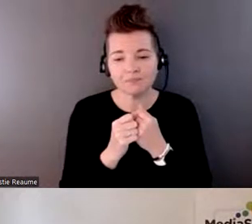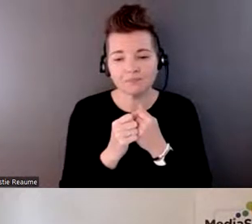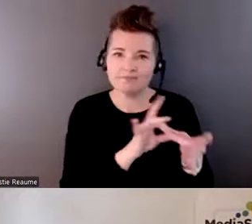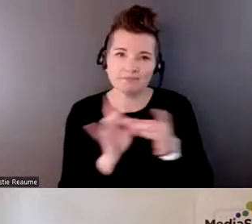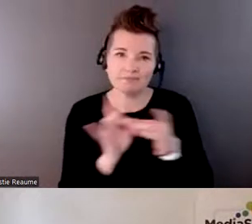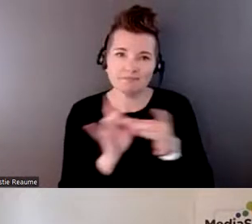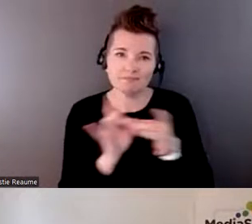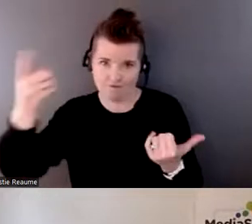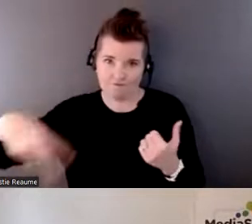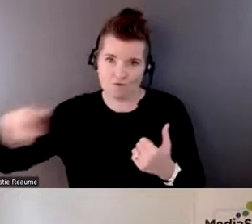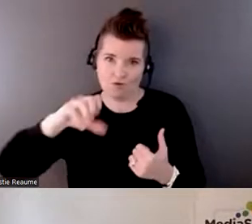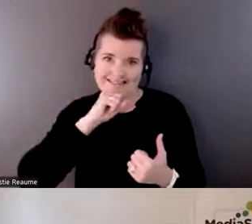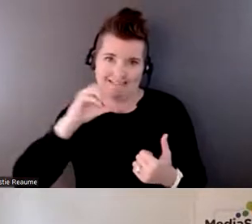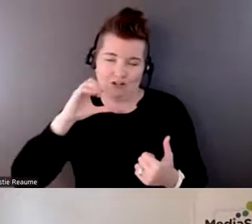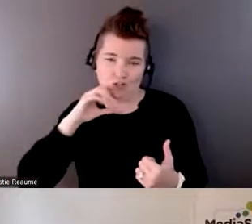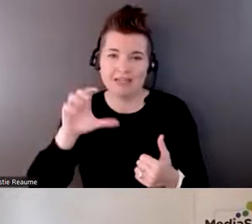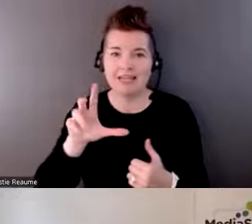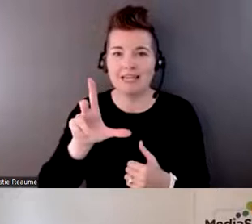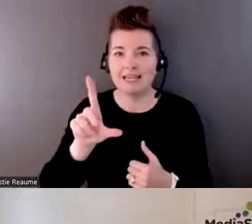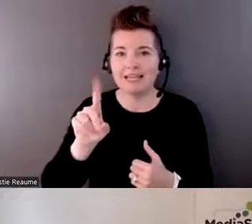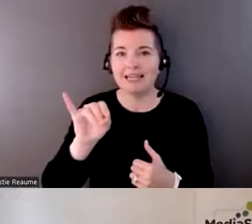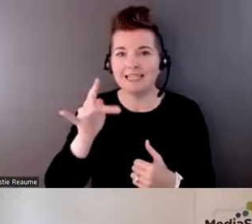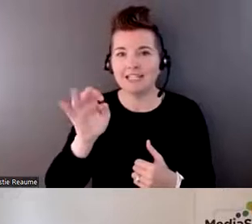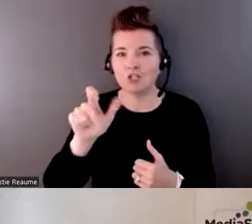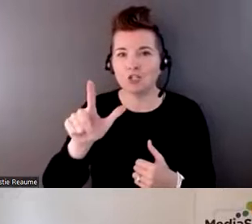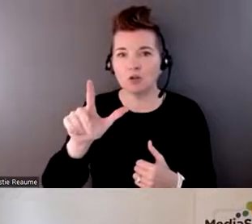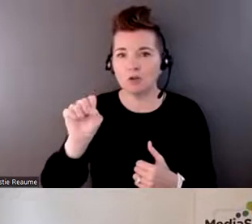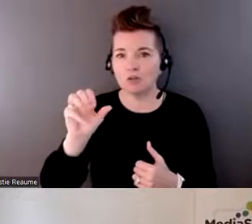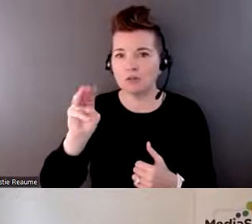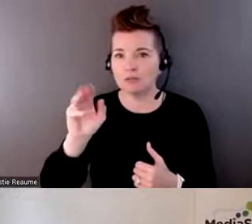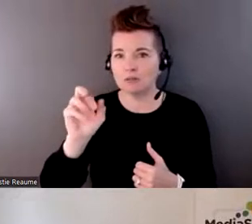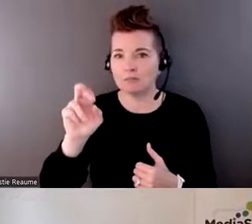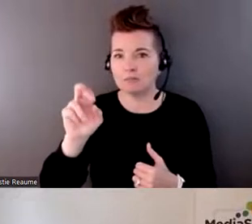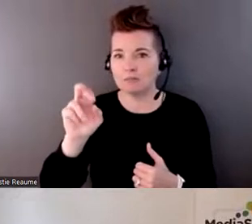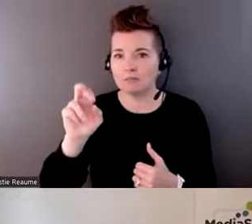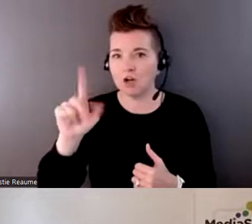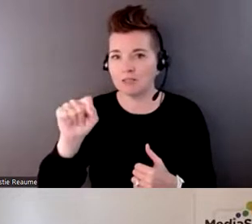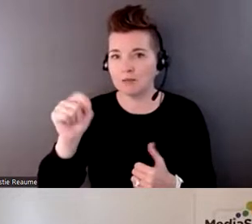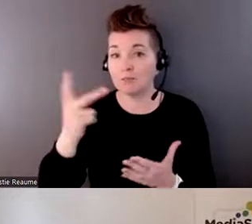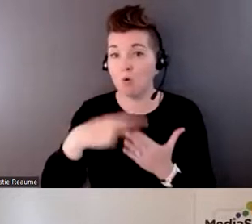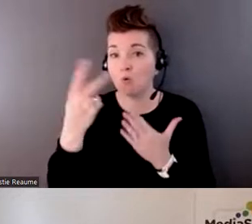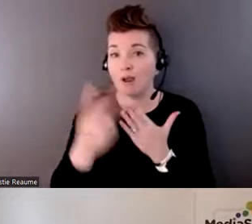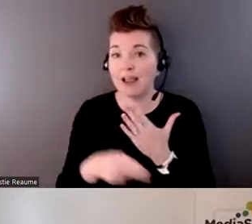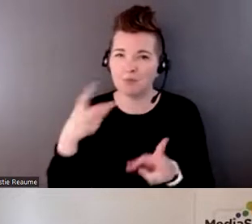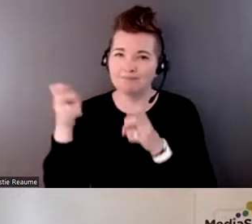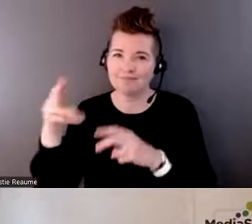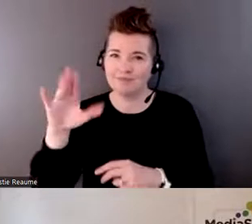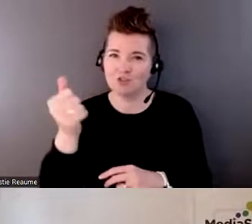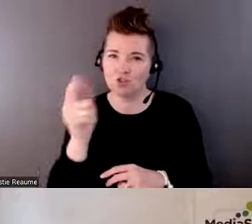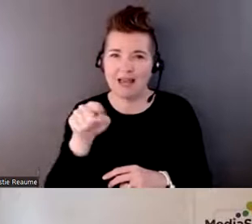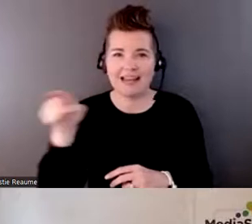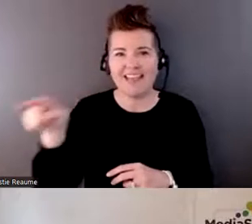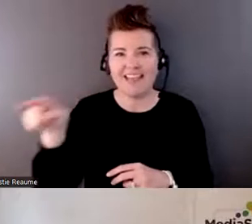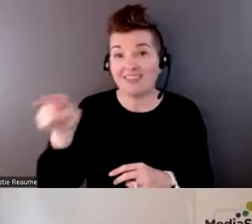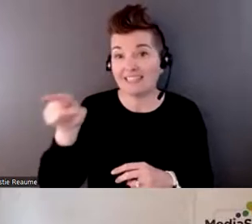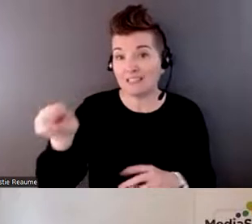or relevant is our Digital Smarts program. So I'll put that in the chat as well. And it's a six session